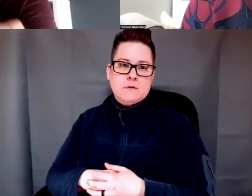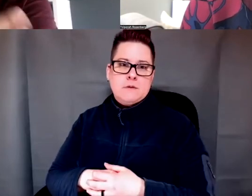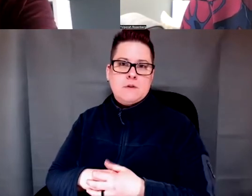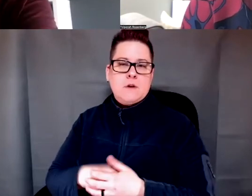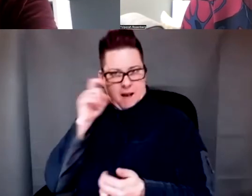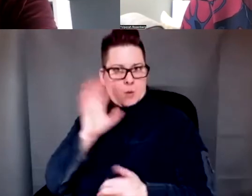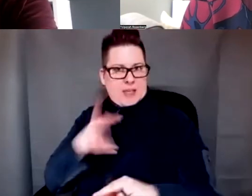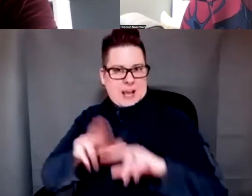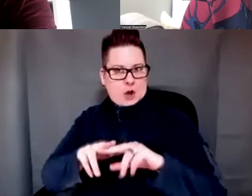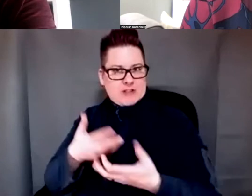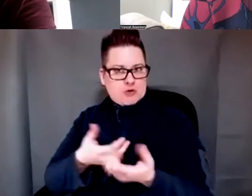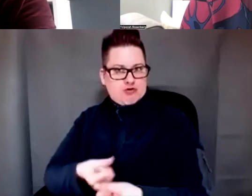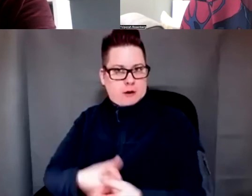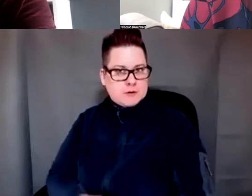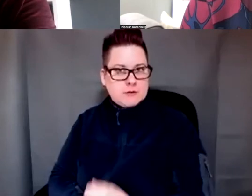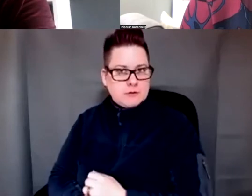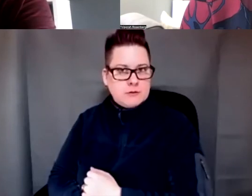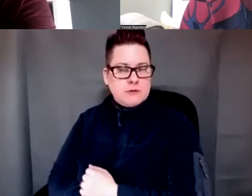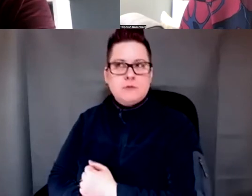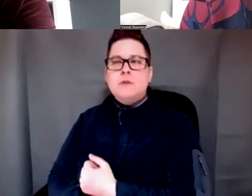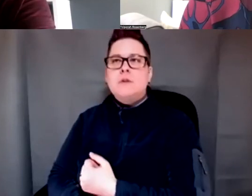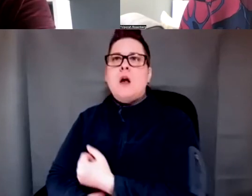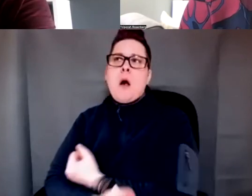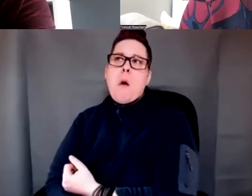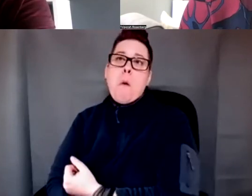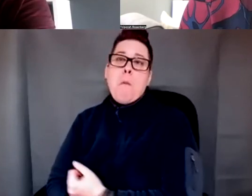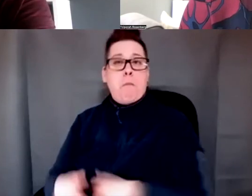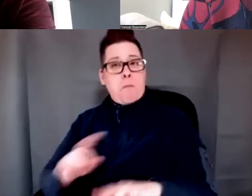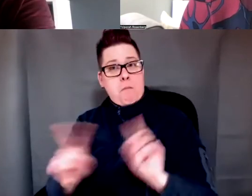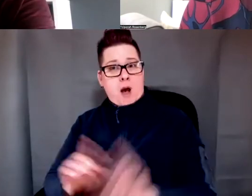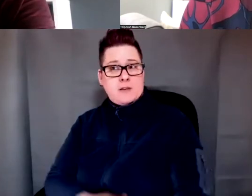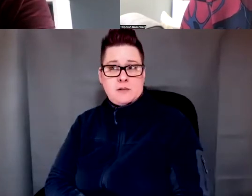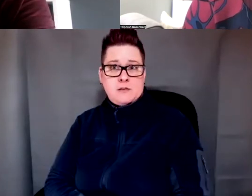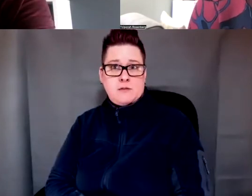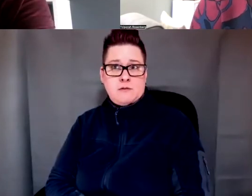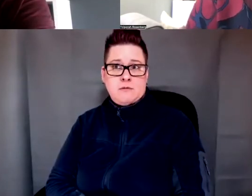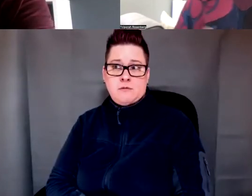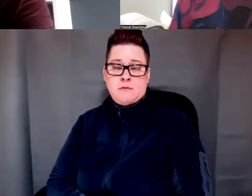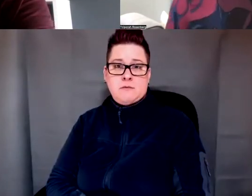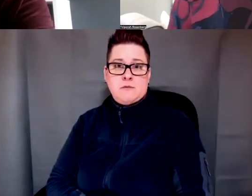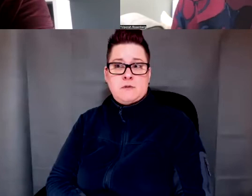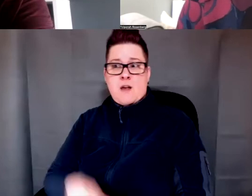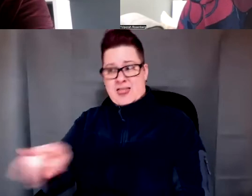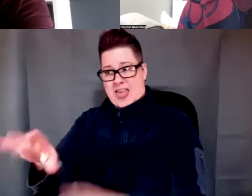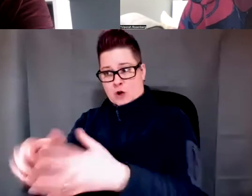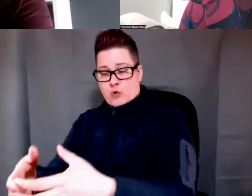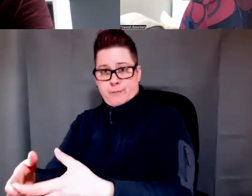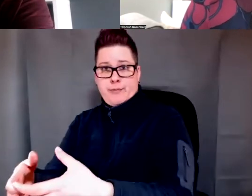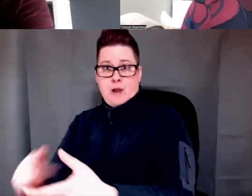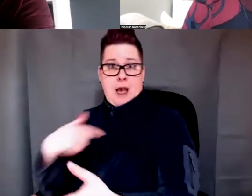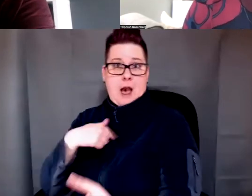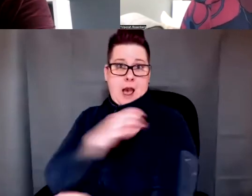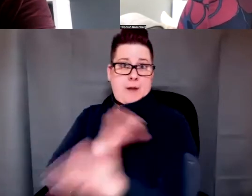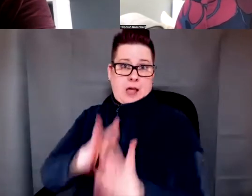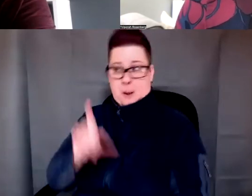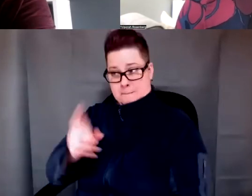trust, et cetera. But I would not say it is a requisite for becoming a very compassionate, very effective clinician